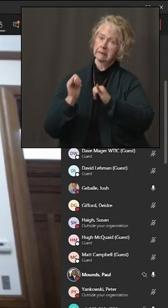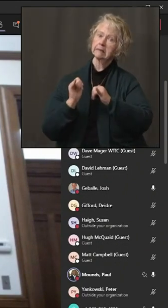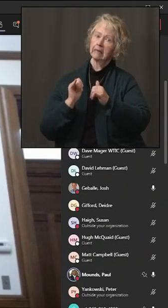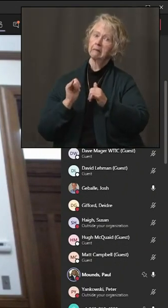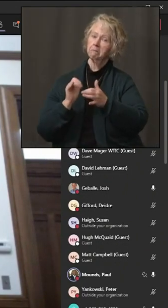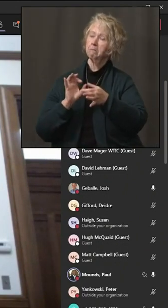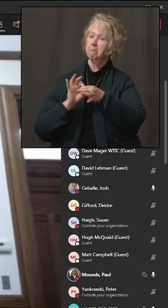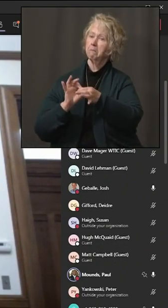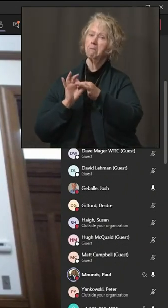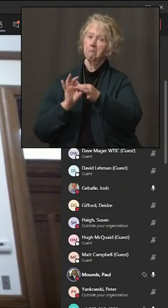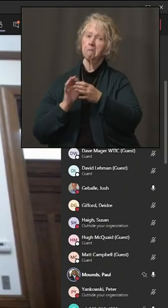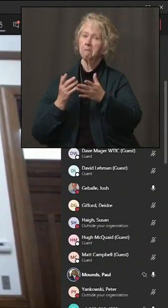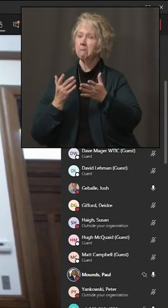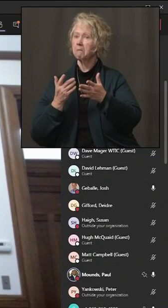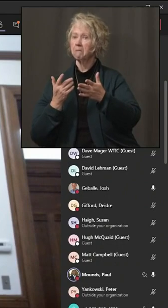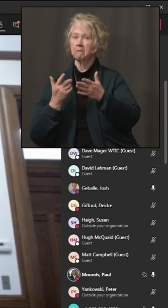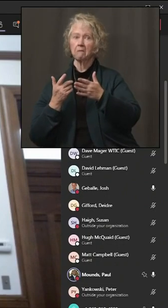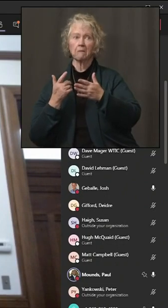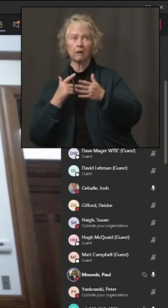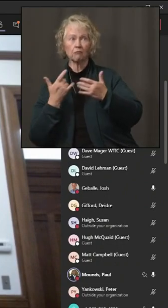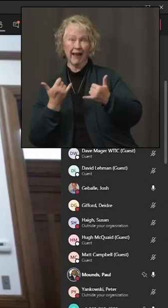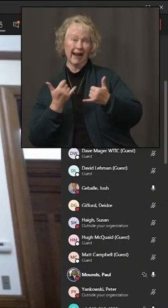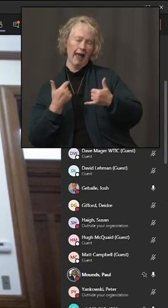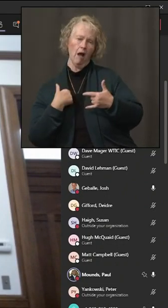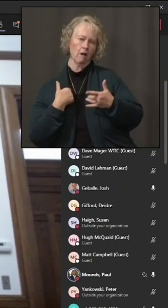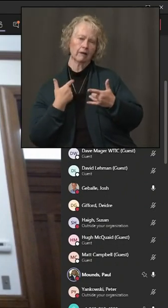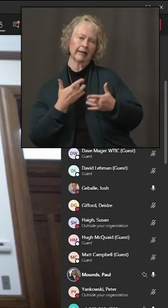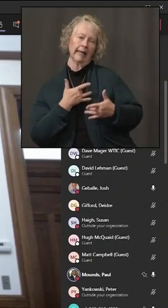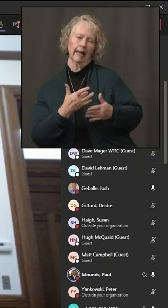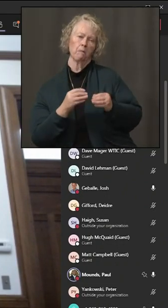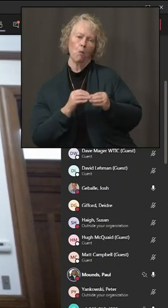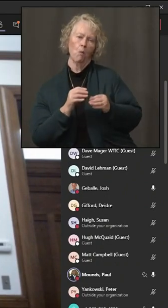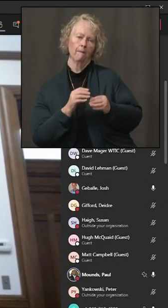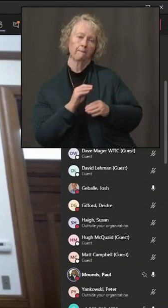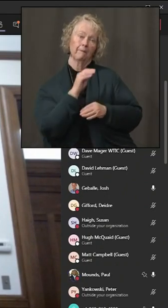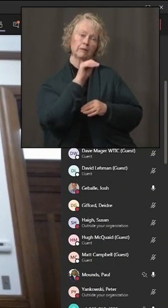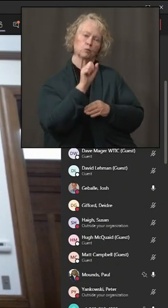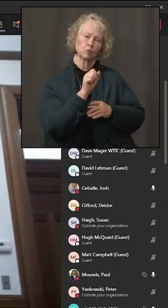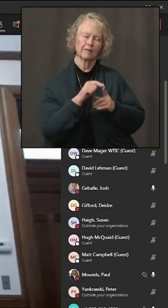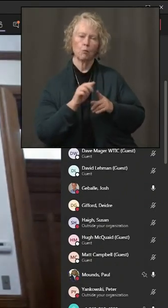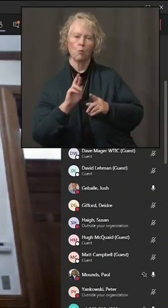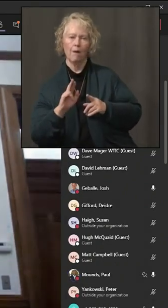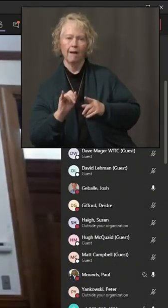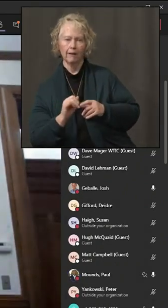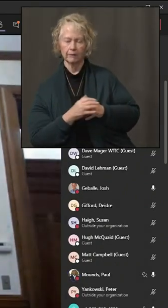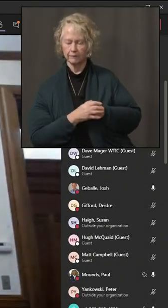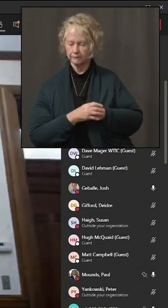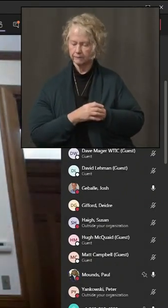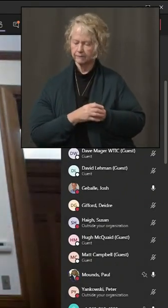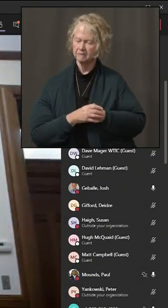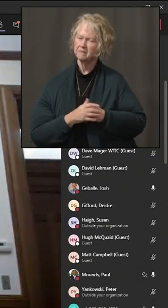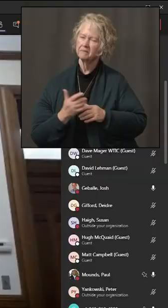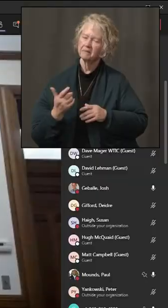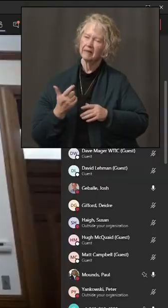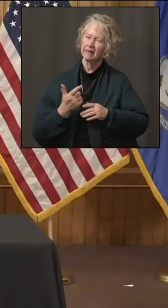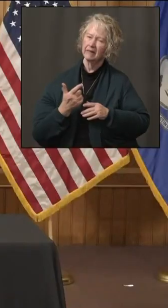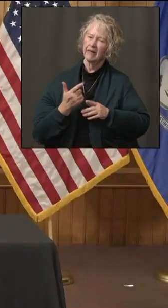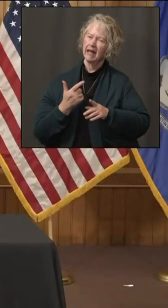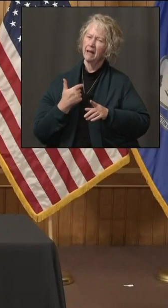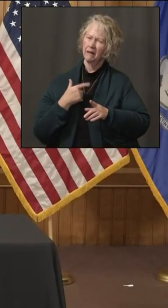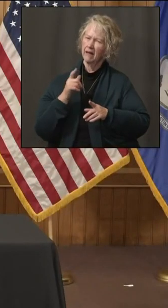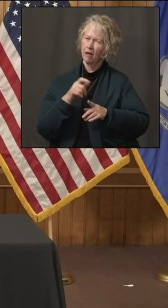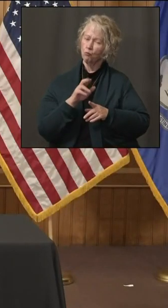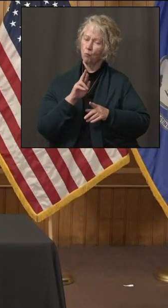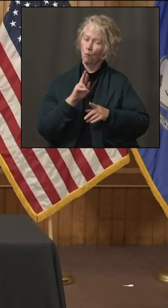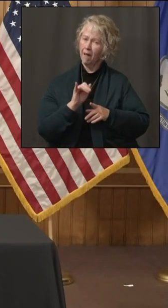to the north and to the east right now. Well, really? Because I thought, Matt, excuse me, I know I said the last question. But Rhode